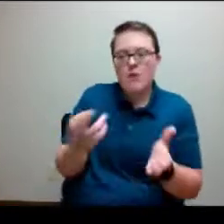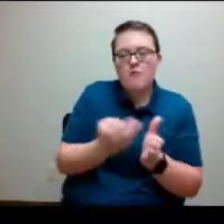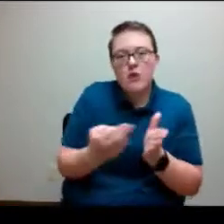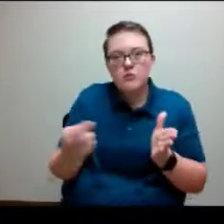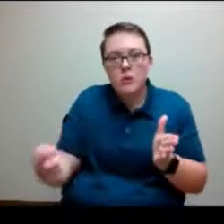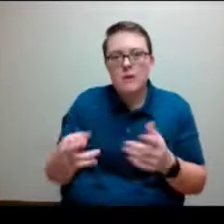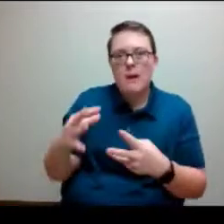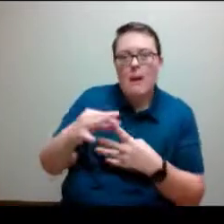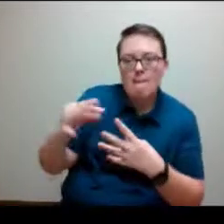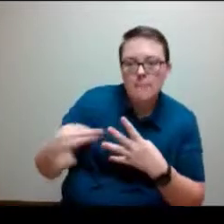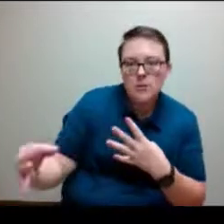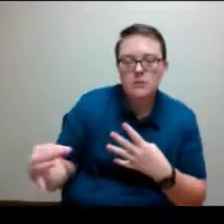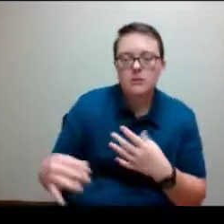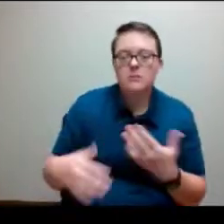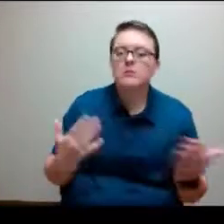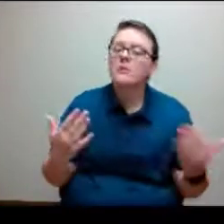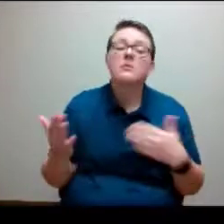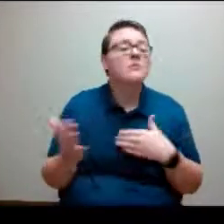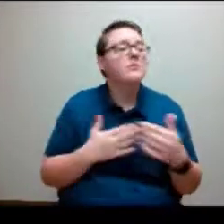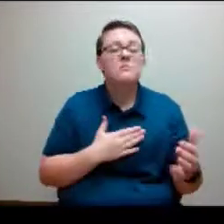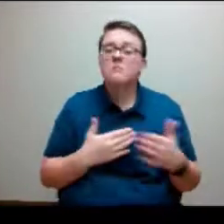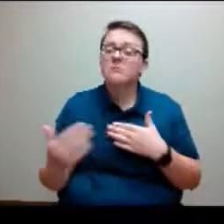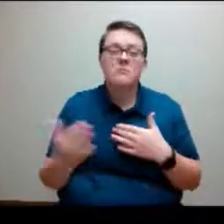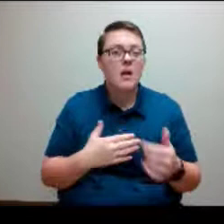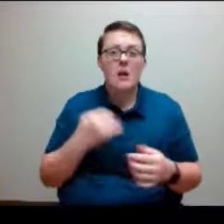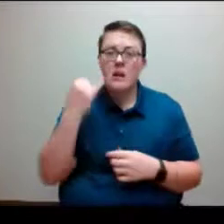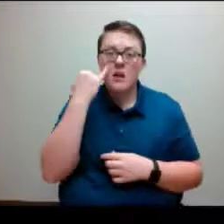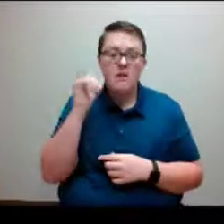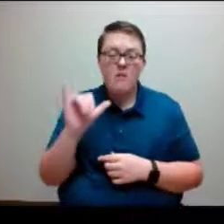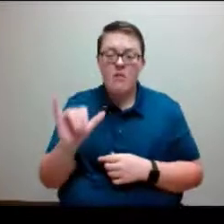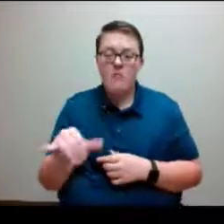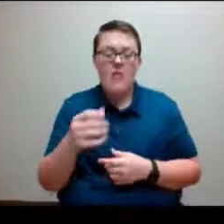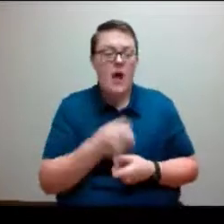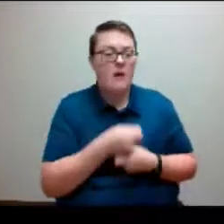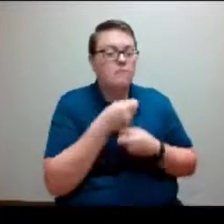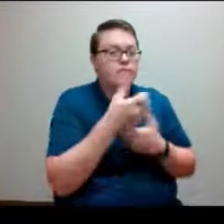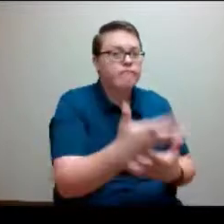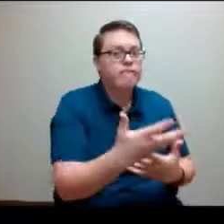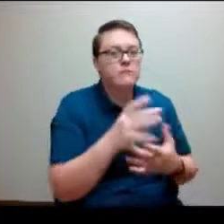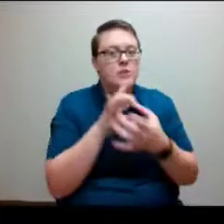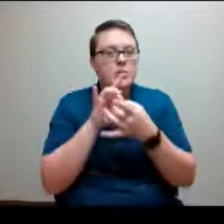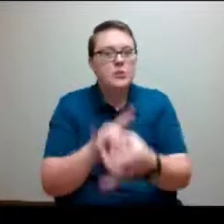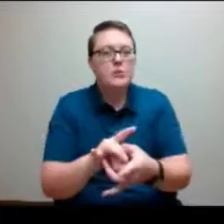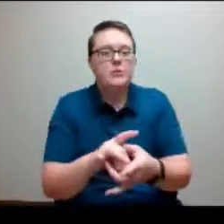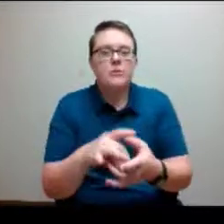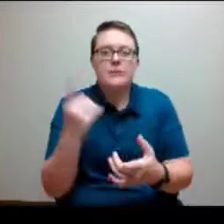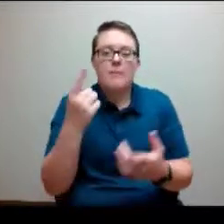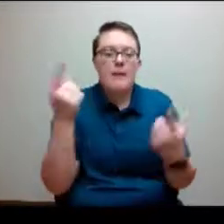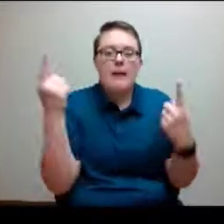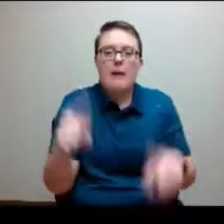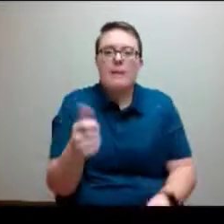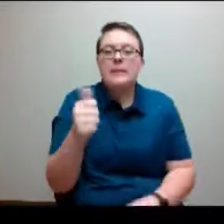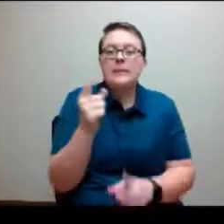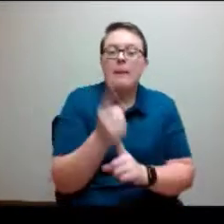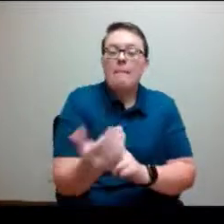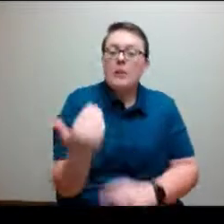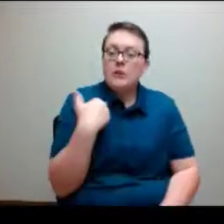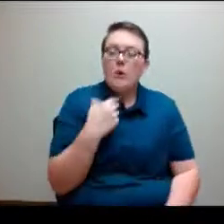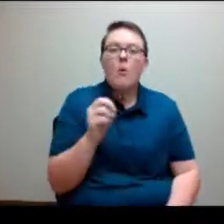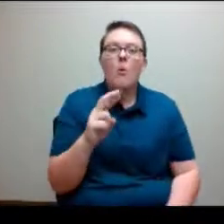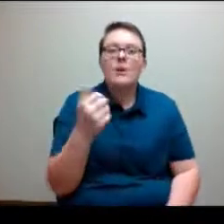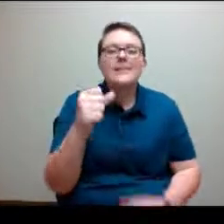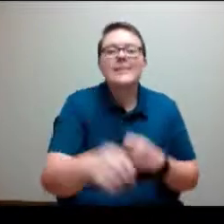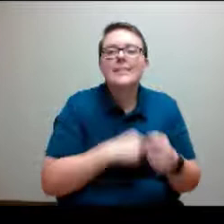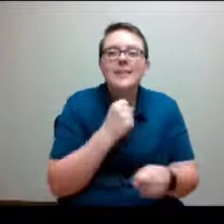It doesn't matter if the disclosure is in reference to an incident that occurred 10 minutes ago or 10 years